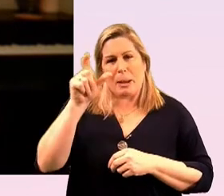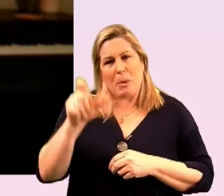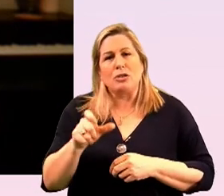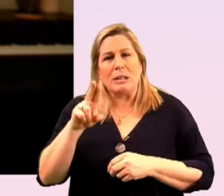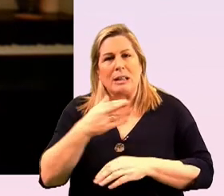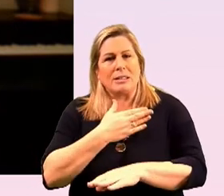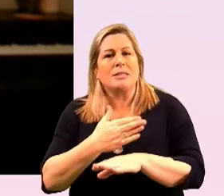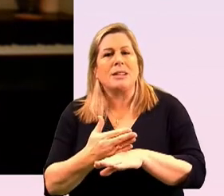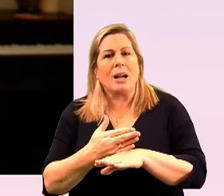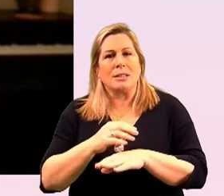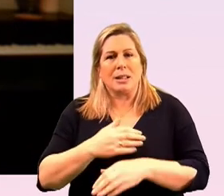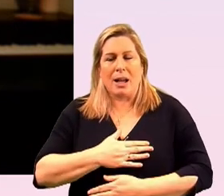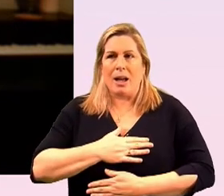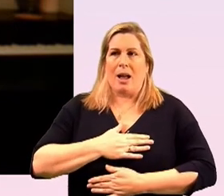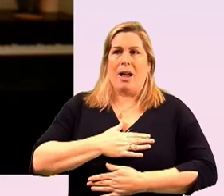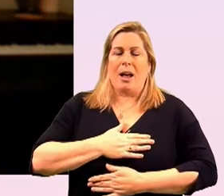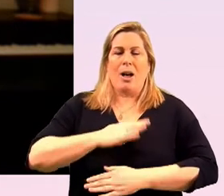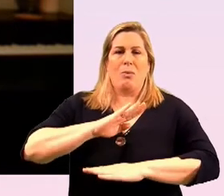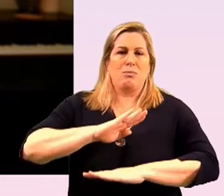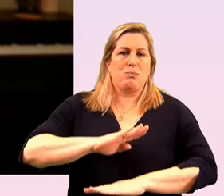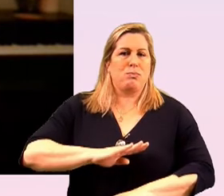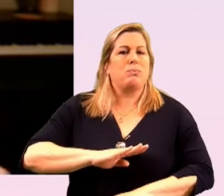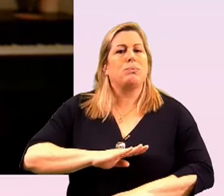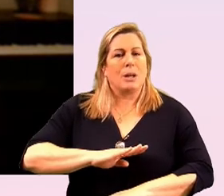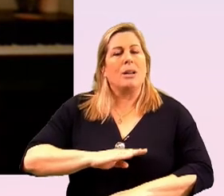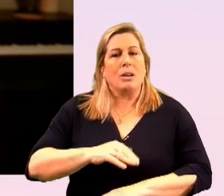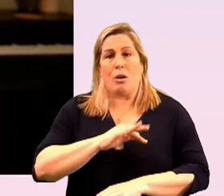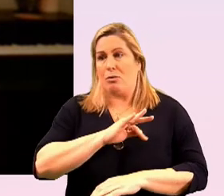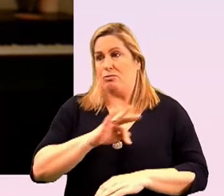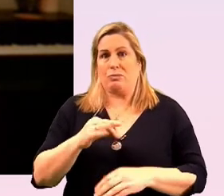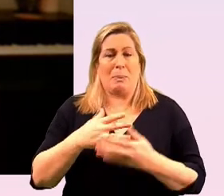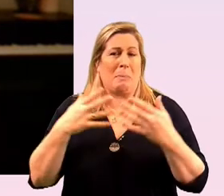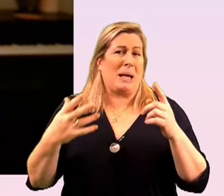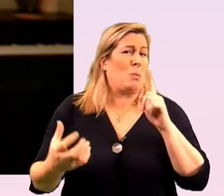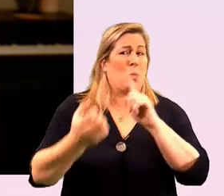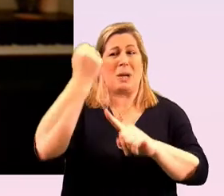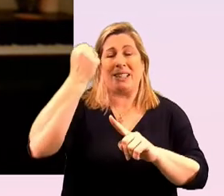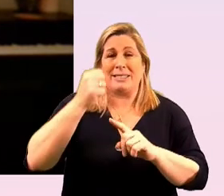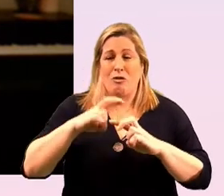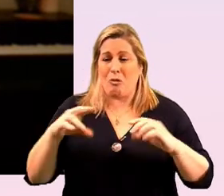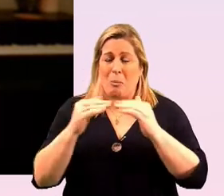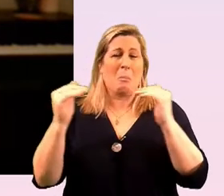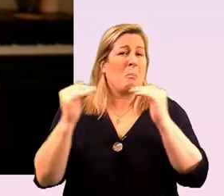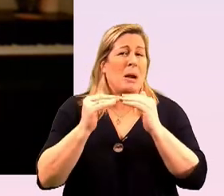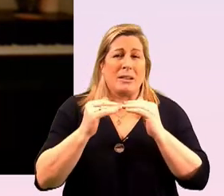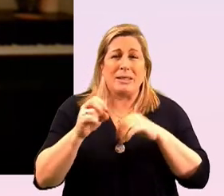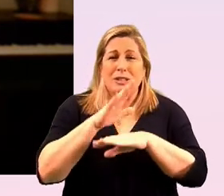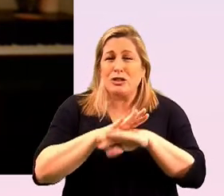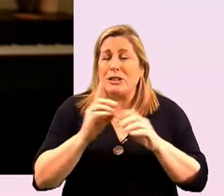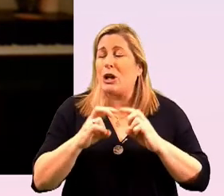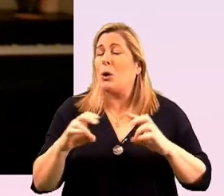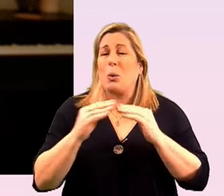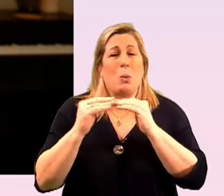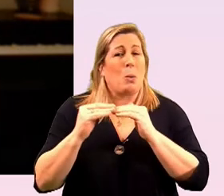and so right from the very big wins of marriage equality down to the very small victories for people